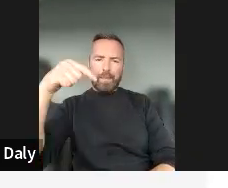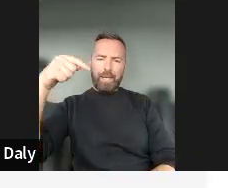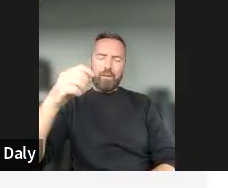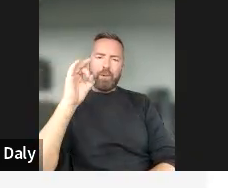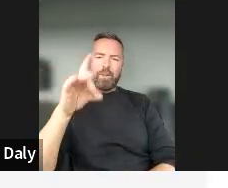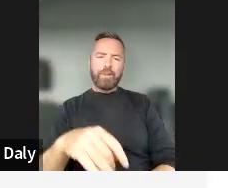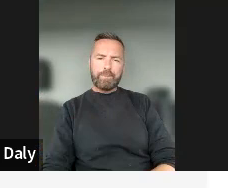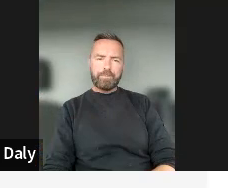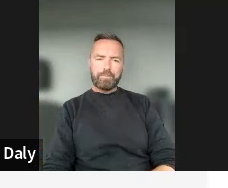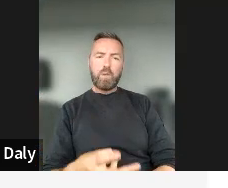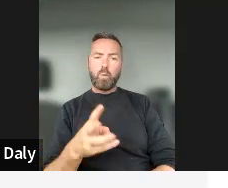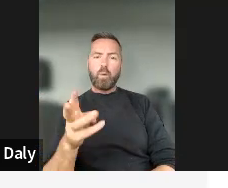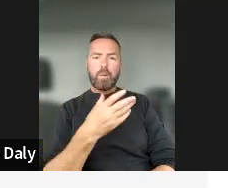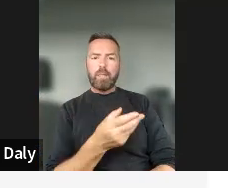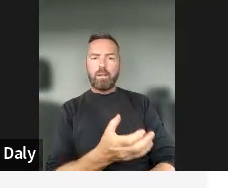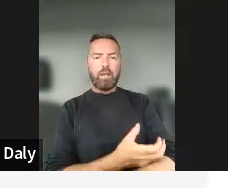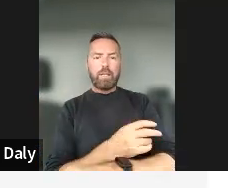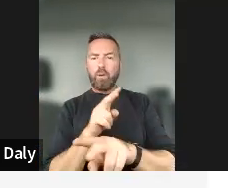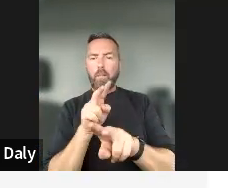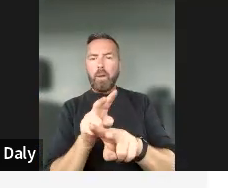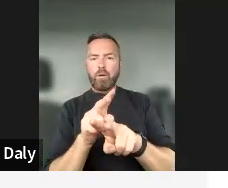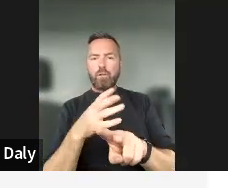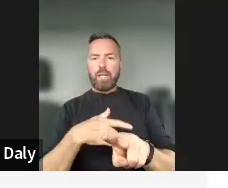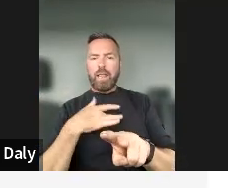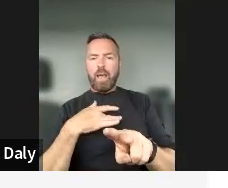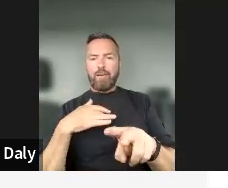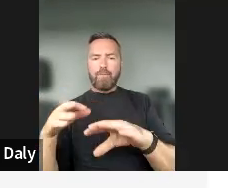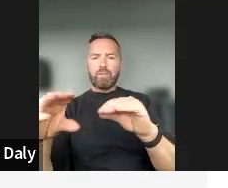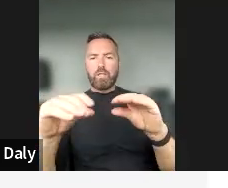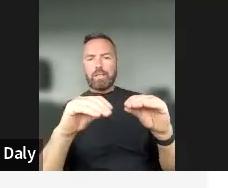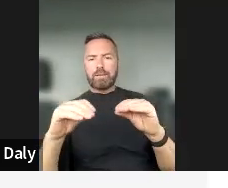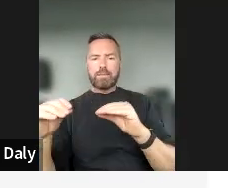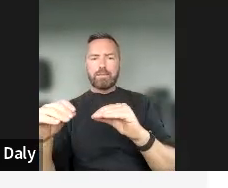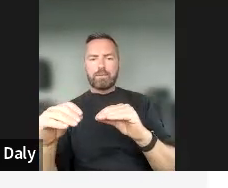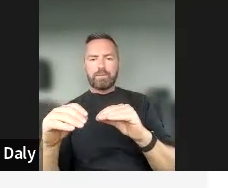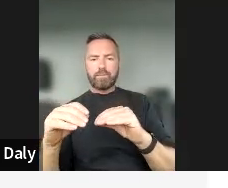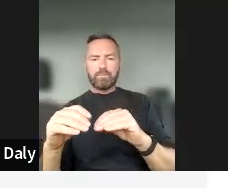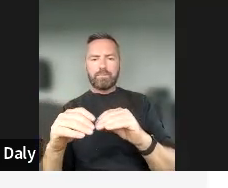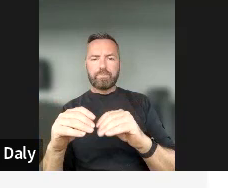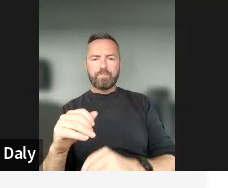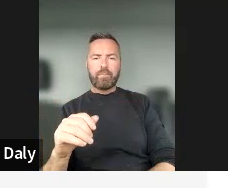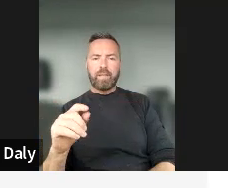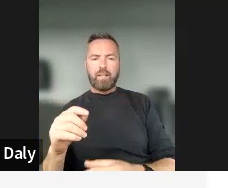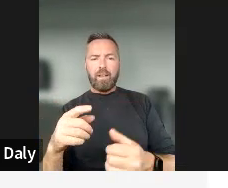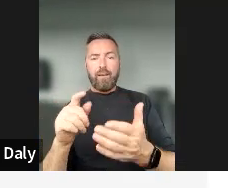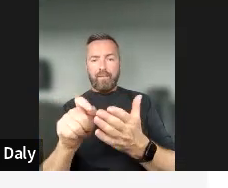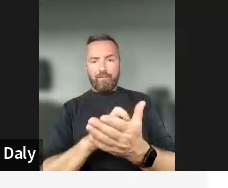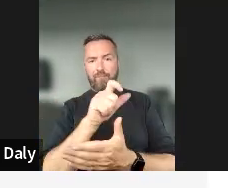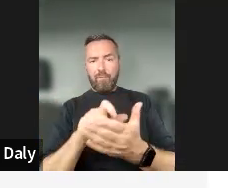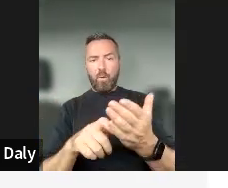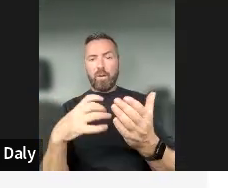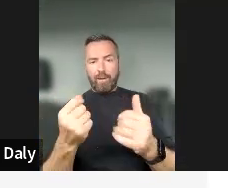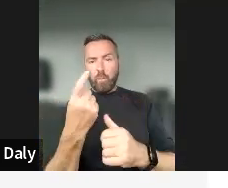We will be monitoring live the, um, uh, the vote. We already have one vote.